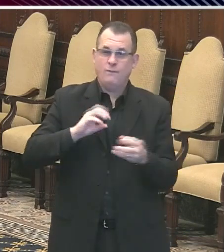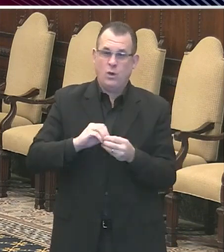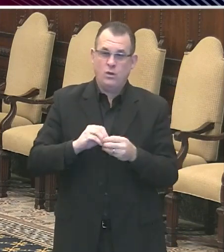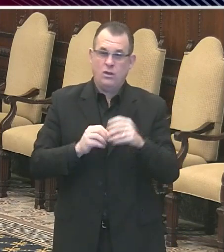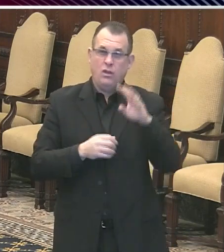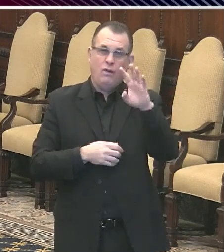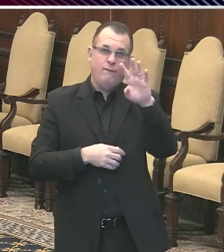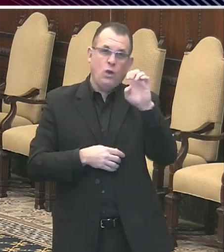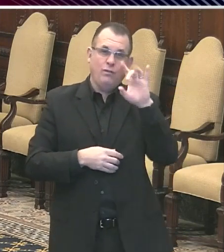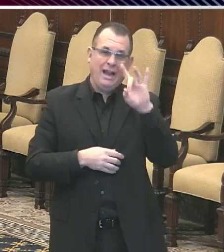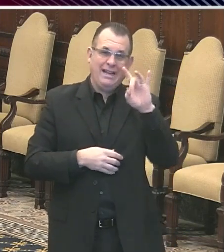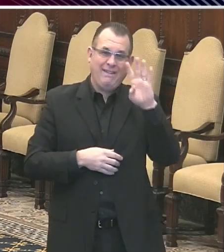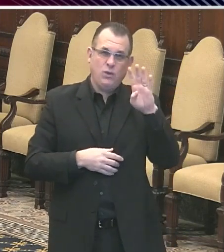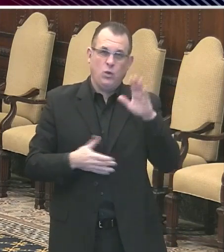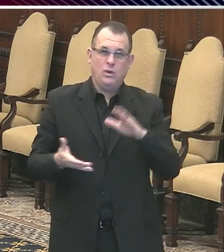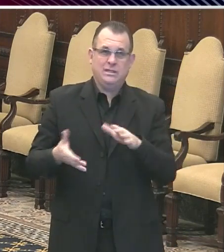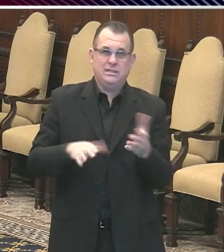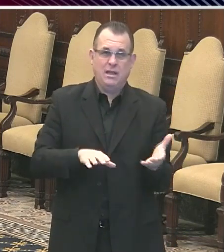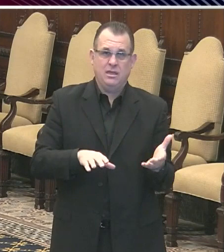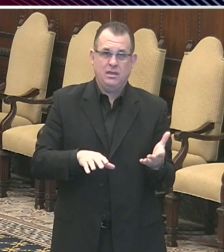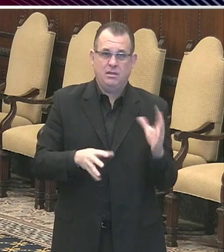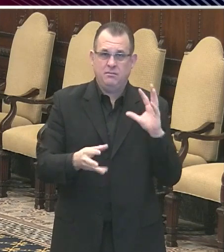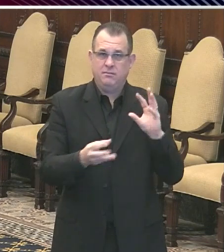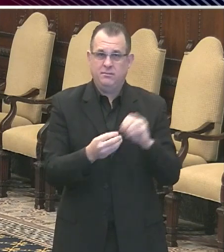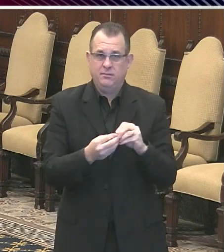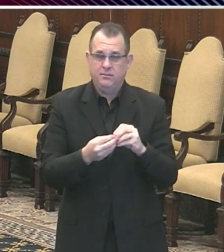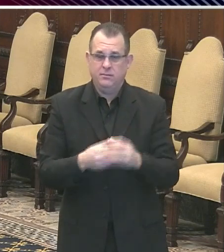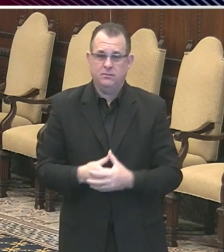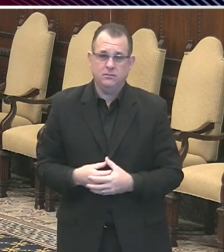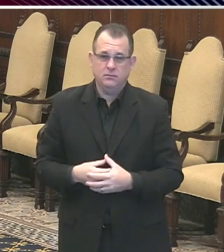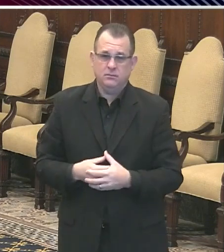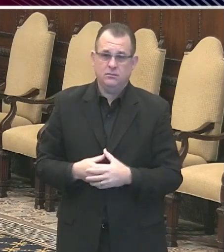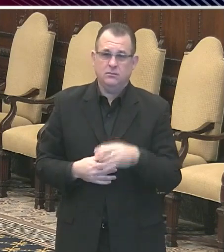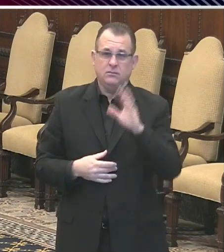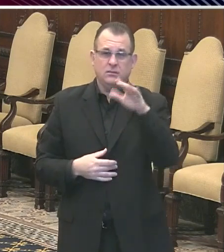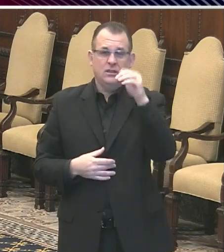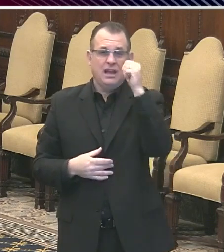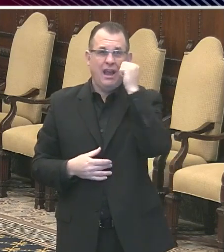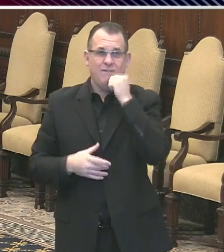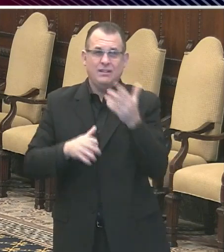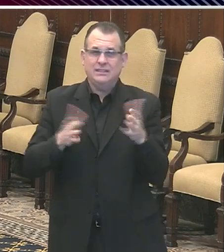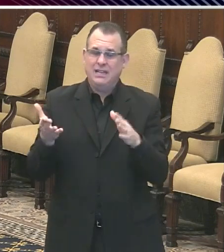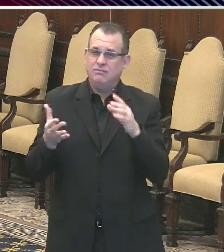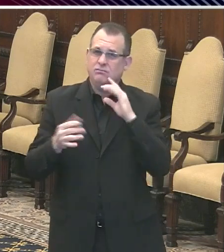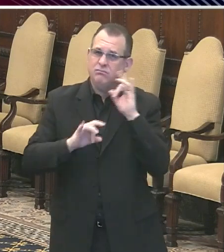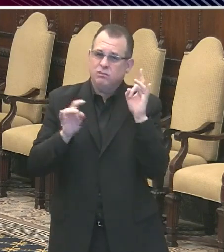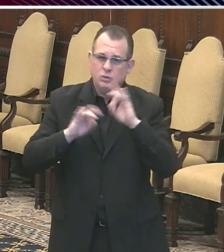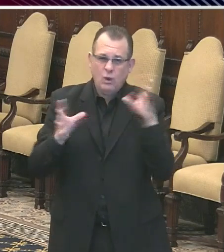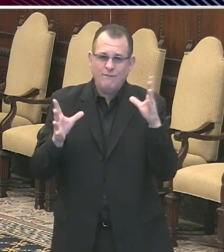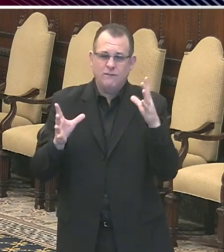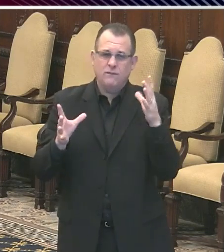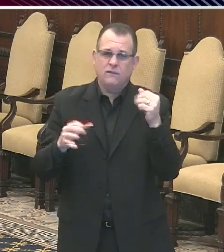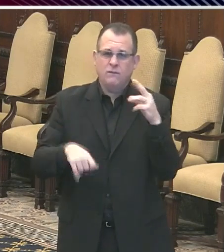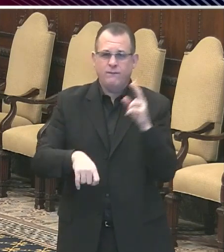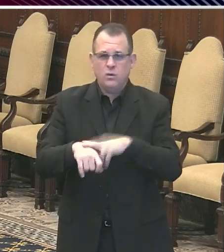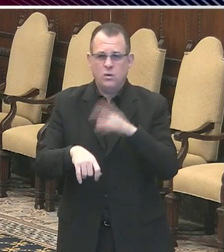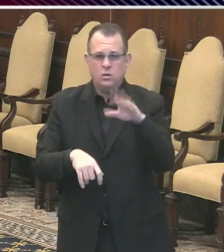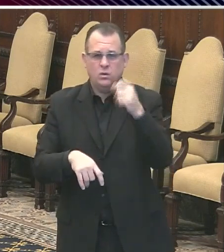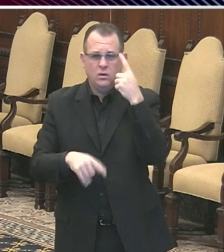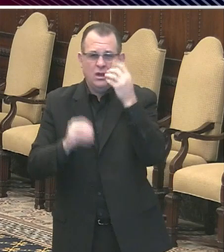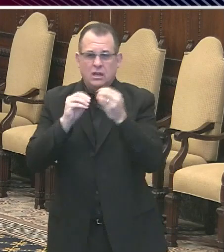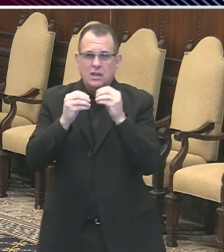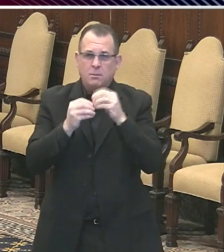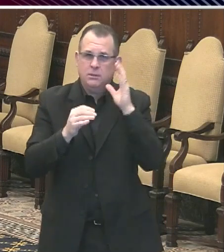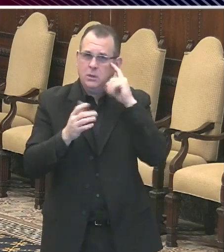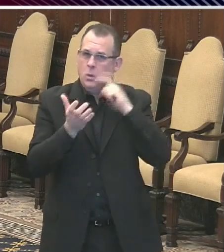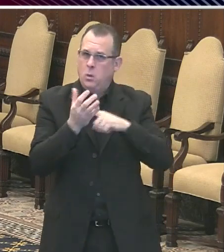since the beginning of the epidemic. Now, every death is a tragedy. Lower numbers are better than higher numbers. That 12 deaths is lower than